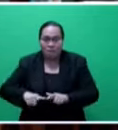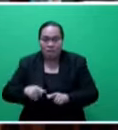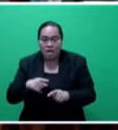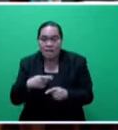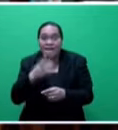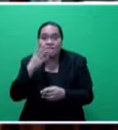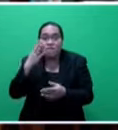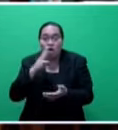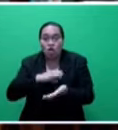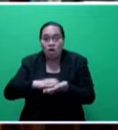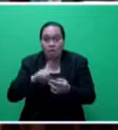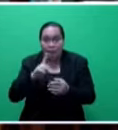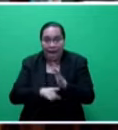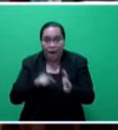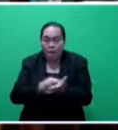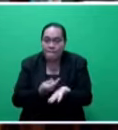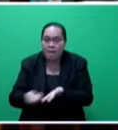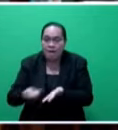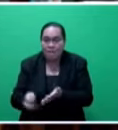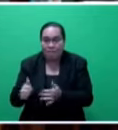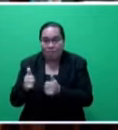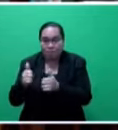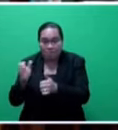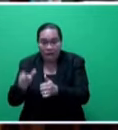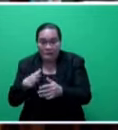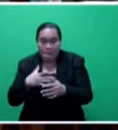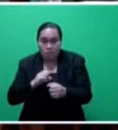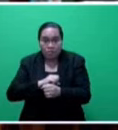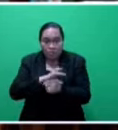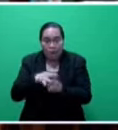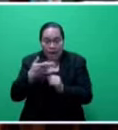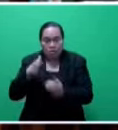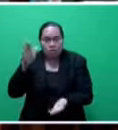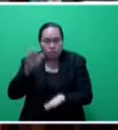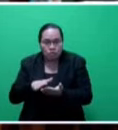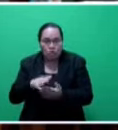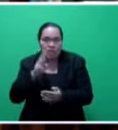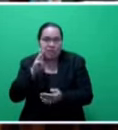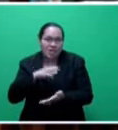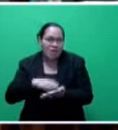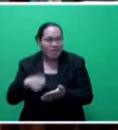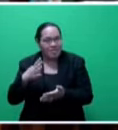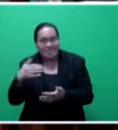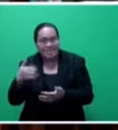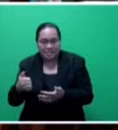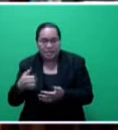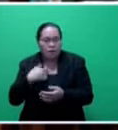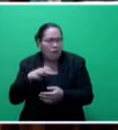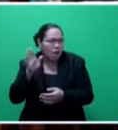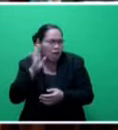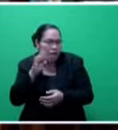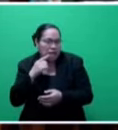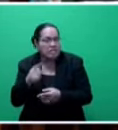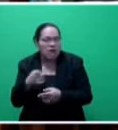$4 an hour to his drivers. Because of the crisis, they reduced it to $3.46. We are told that it's a minimum stipulated